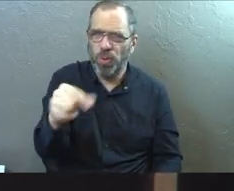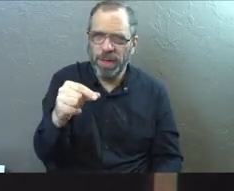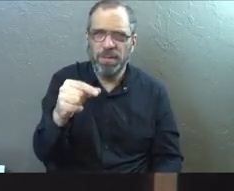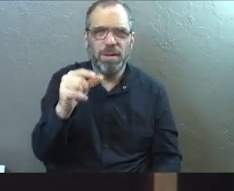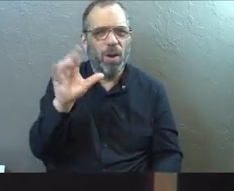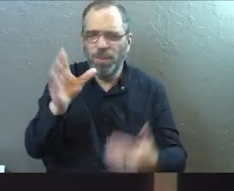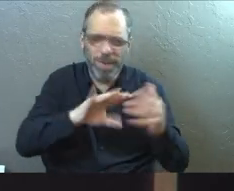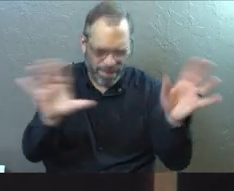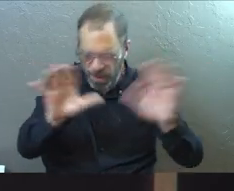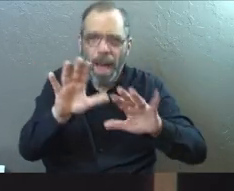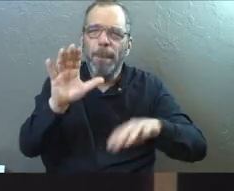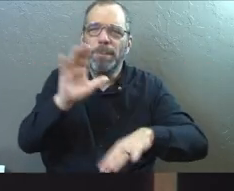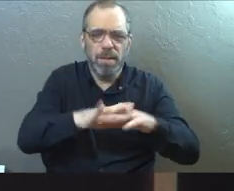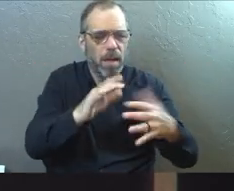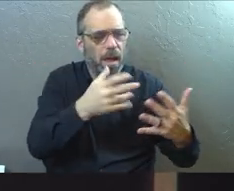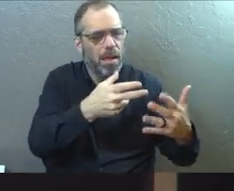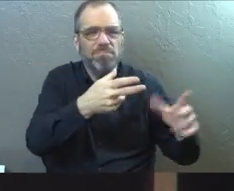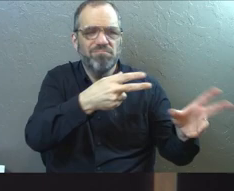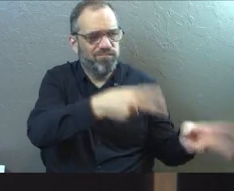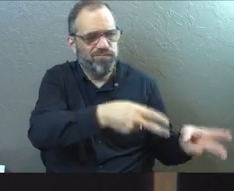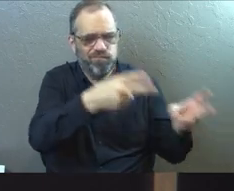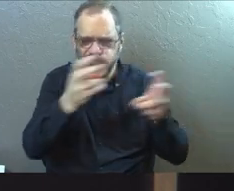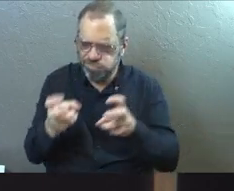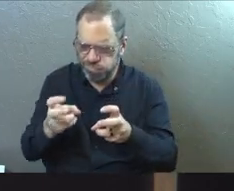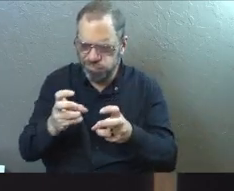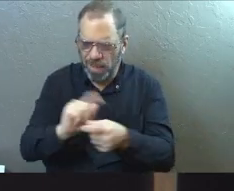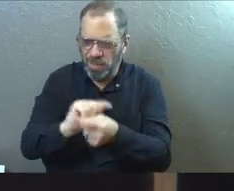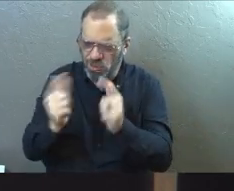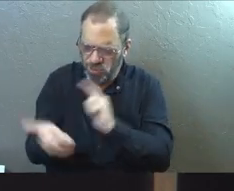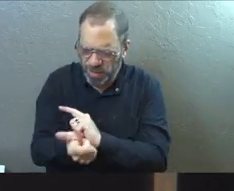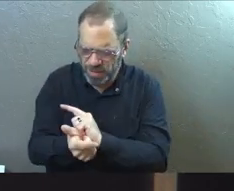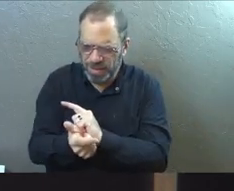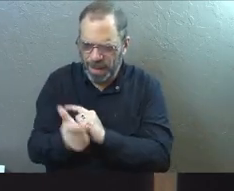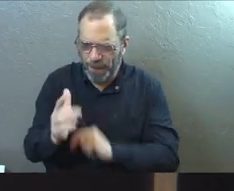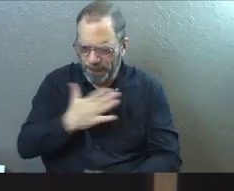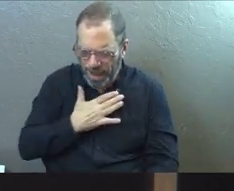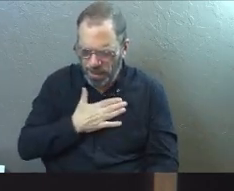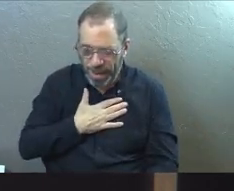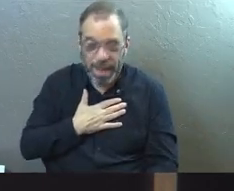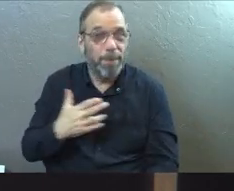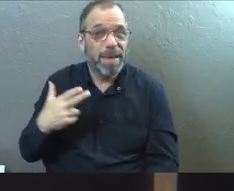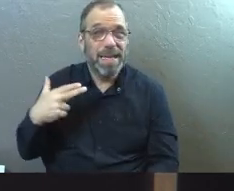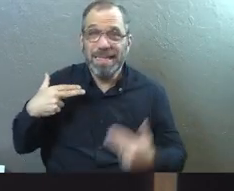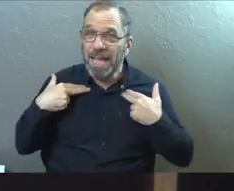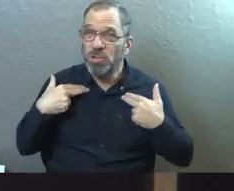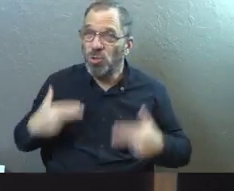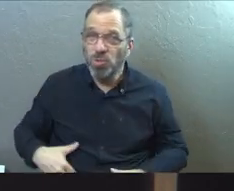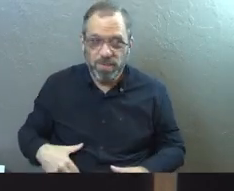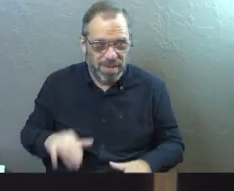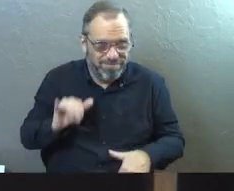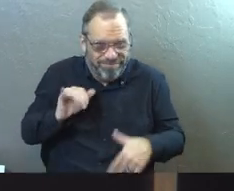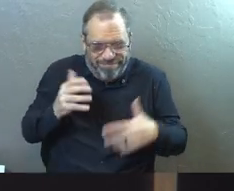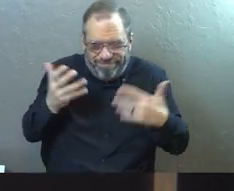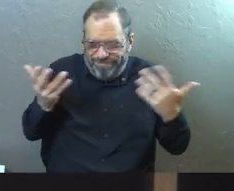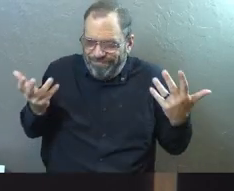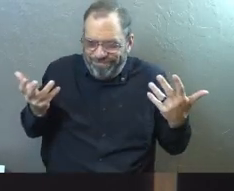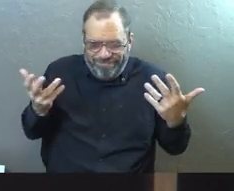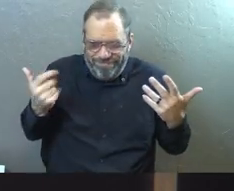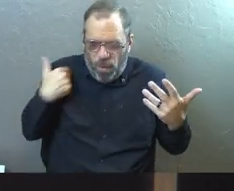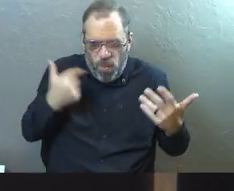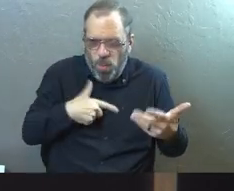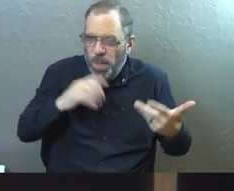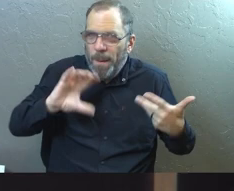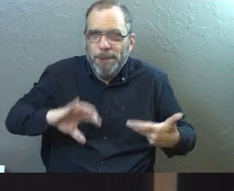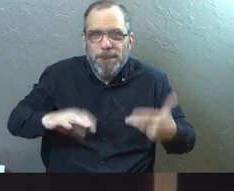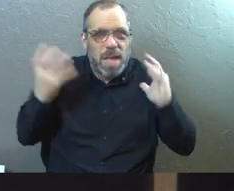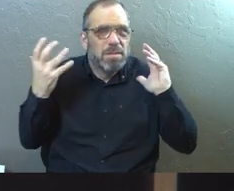know what mean? It's just like, but we take it out of context and we change things and we make it something that's not because we're human beings and we're just, we're kind of a mess.